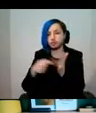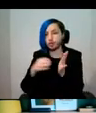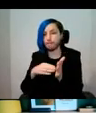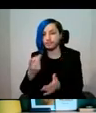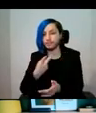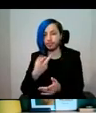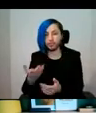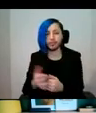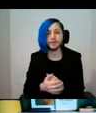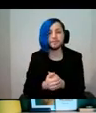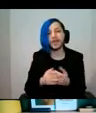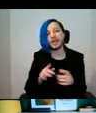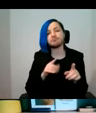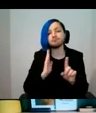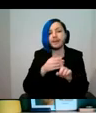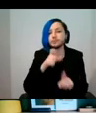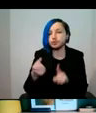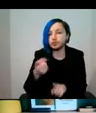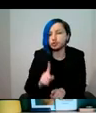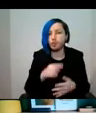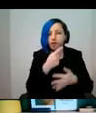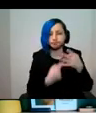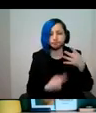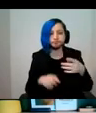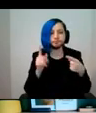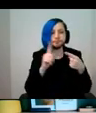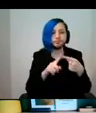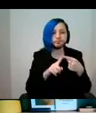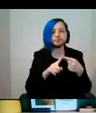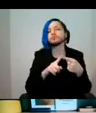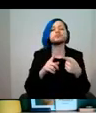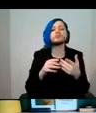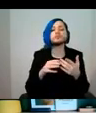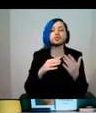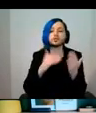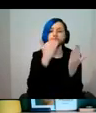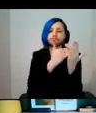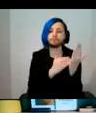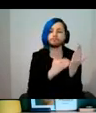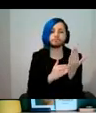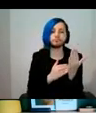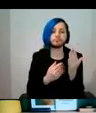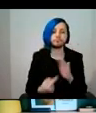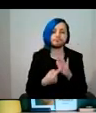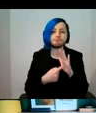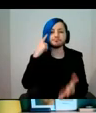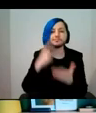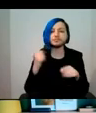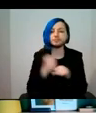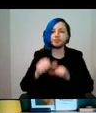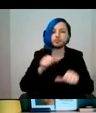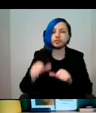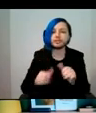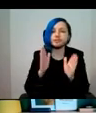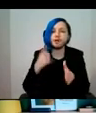tries to do a few things. It tries to codify the main decision making processes that you need to think about